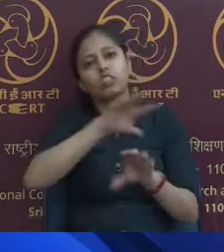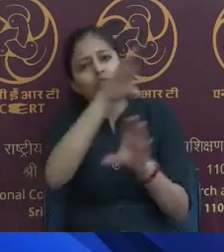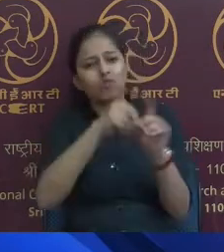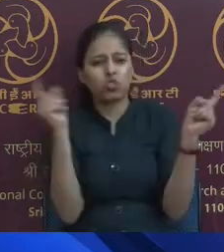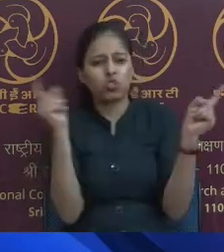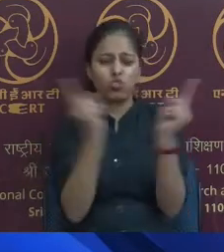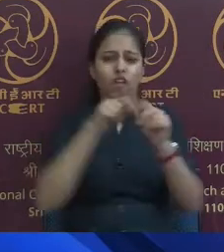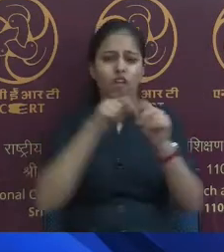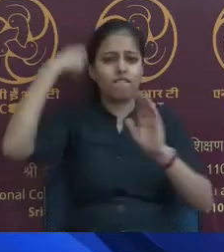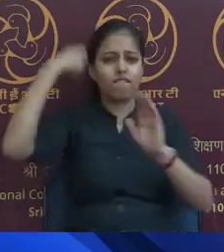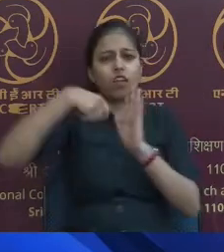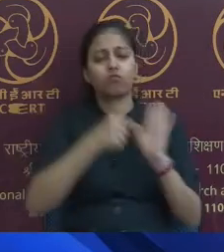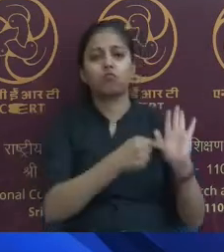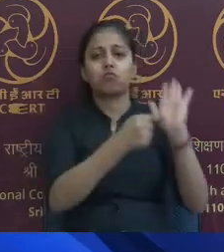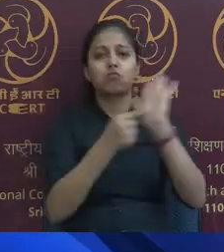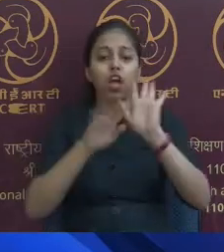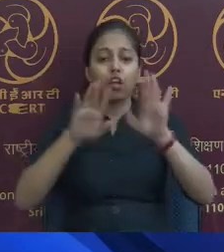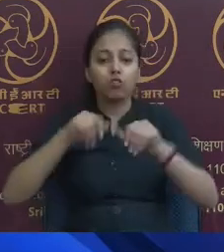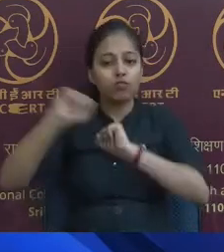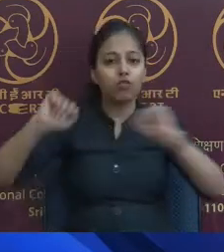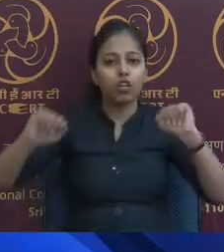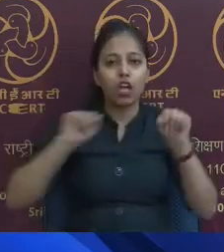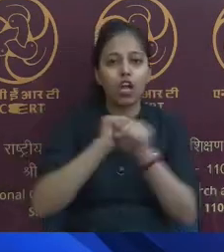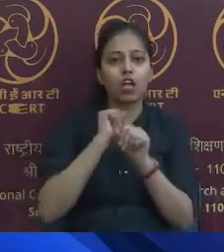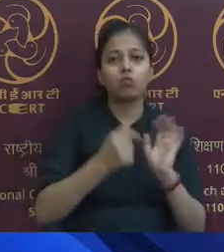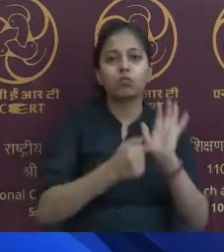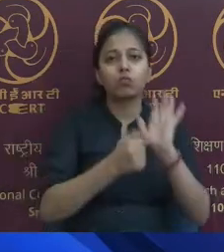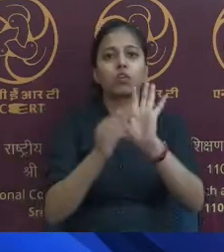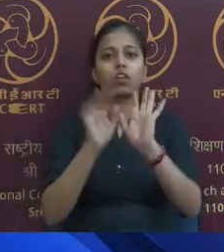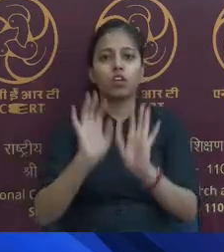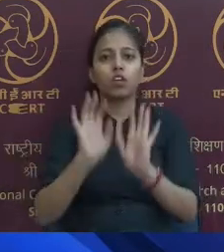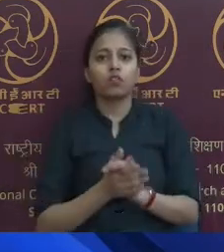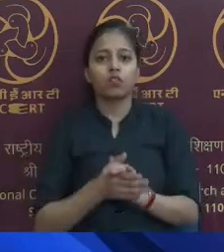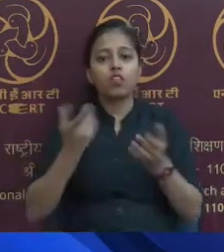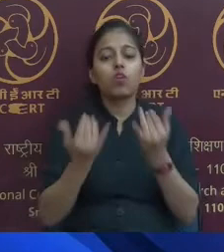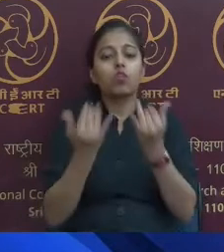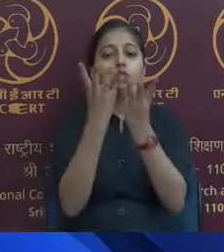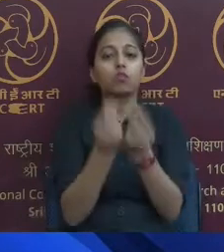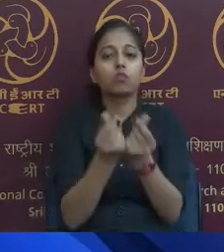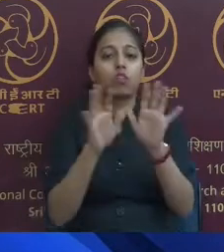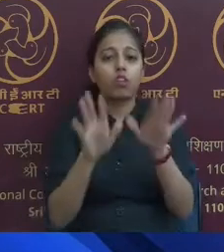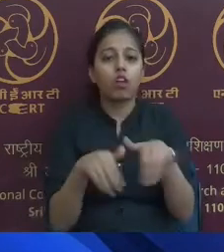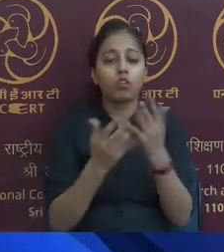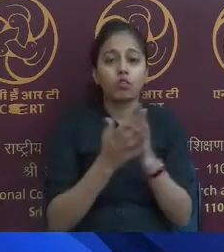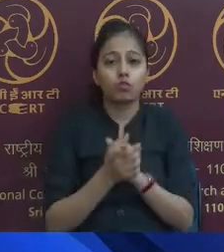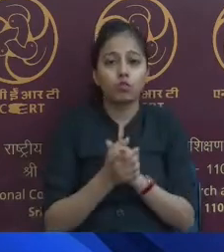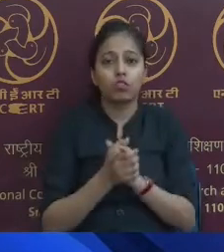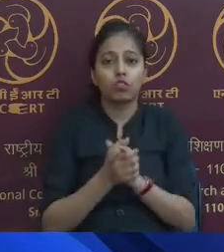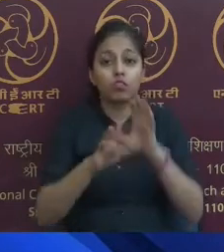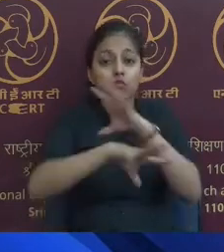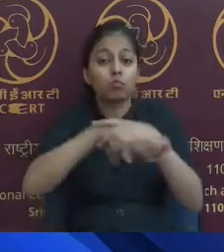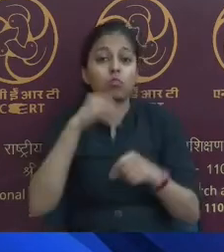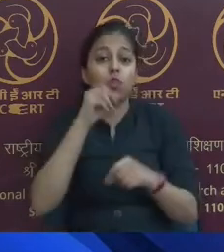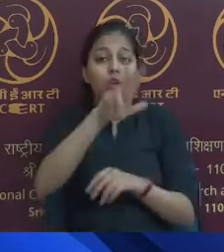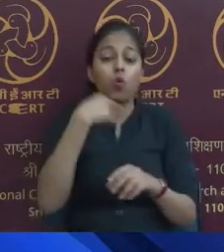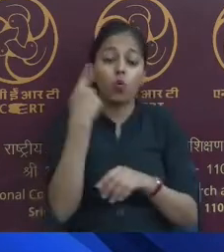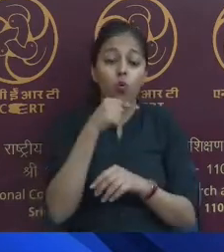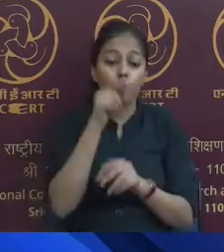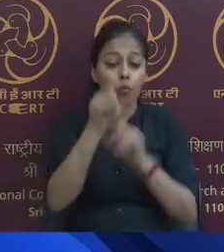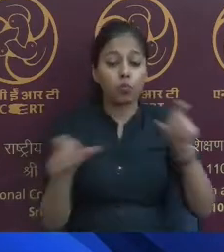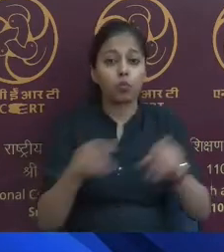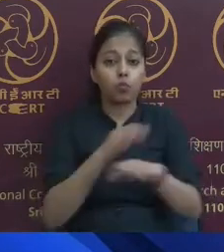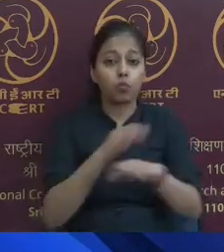solutions that they have presented so far. These solutions are to aid the learning needs of children who are differently abled.